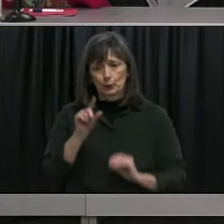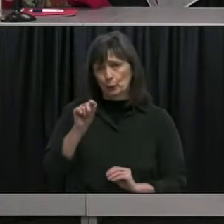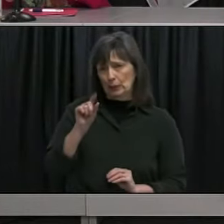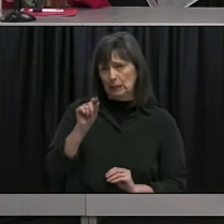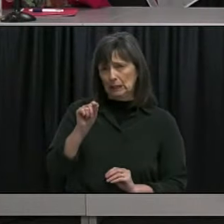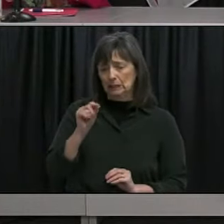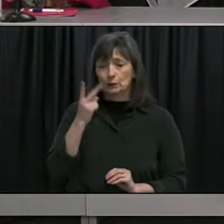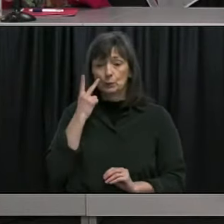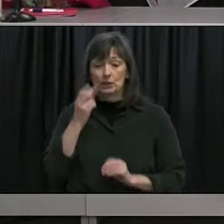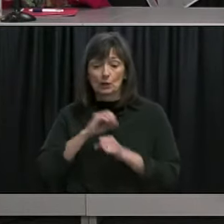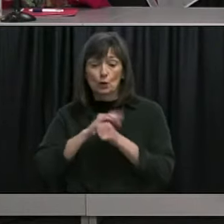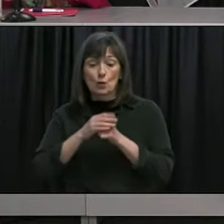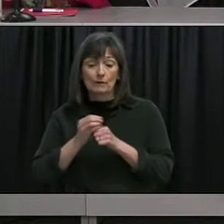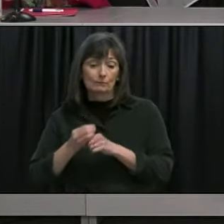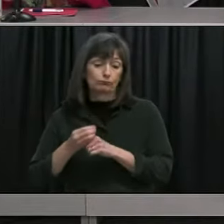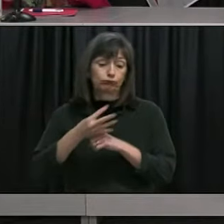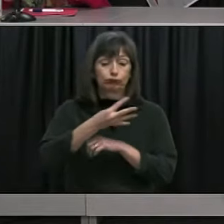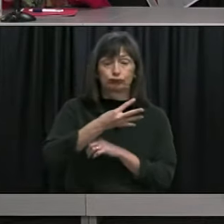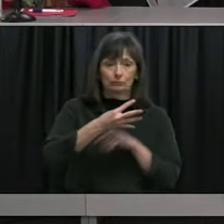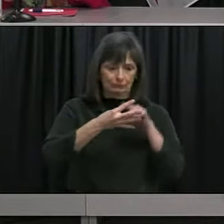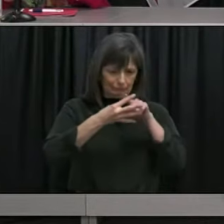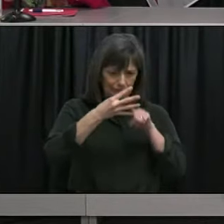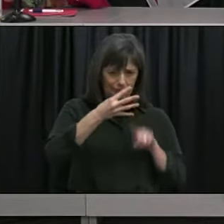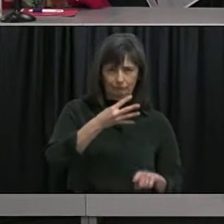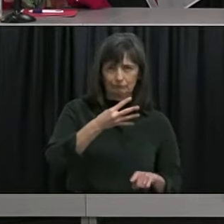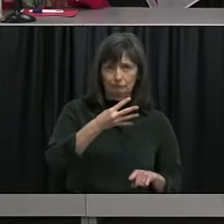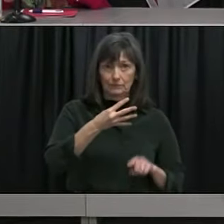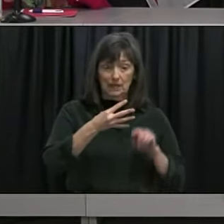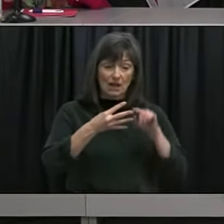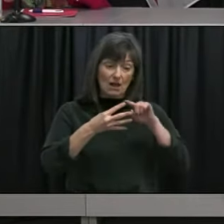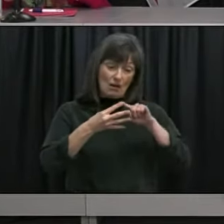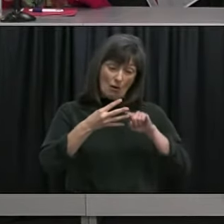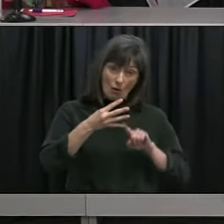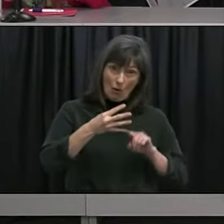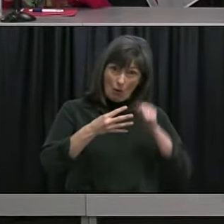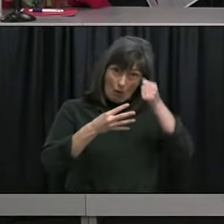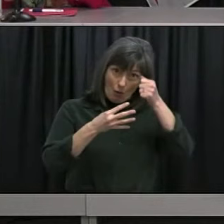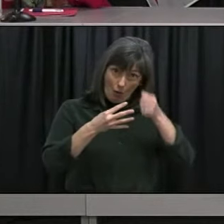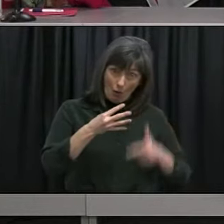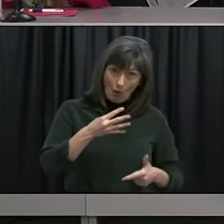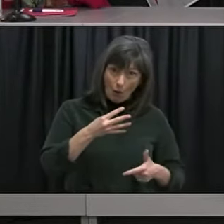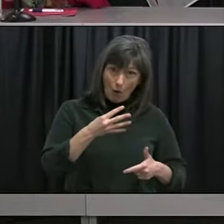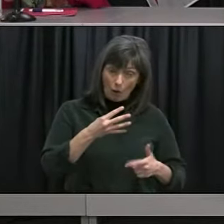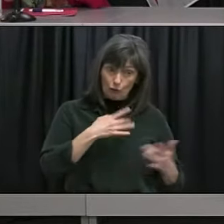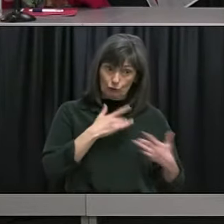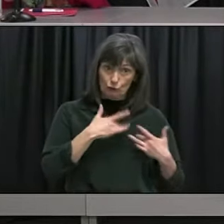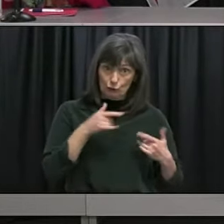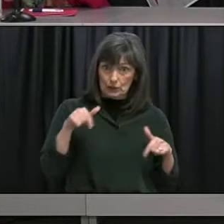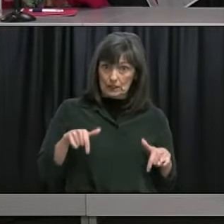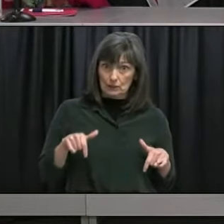variants I just want to make sure are these variants all variants of concern